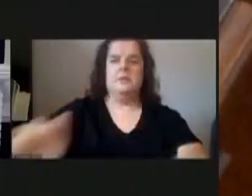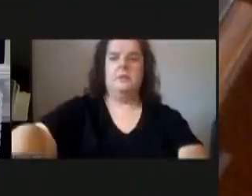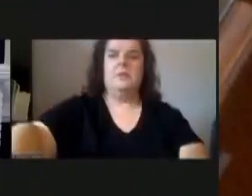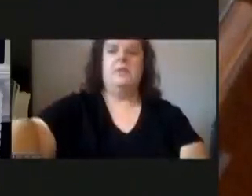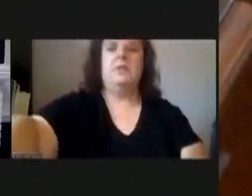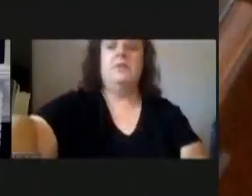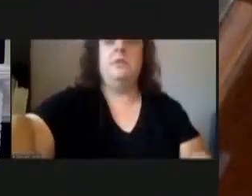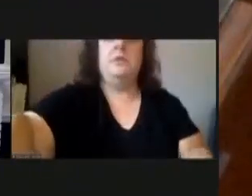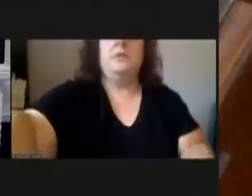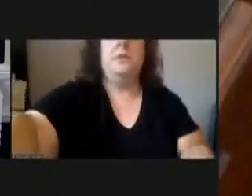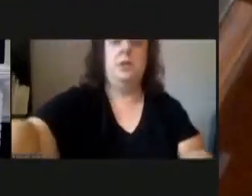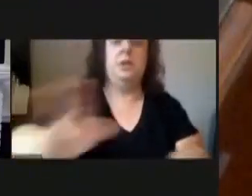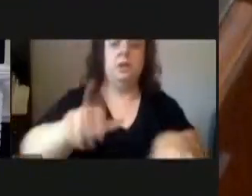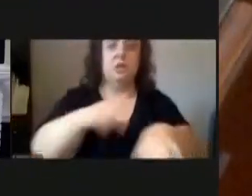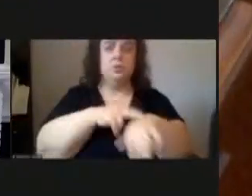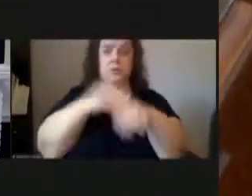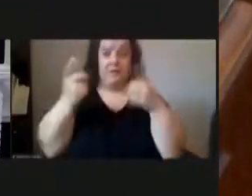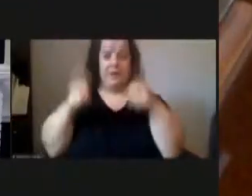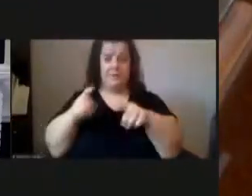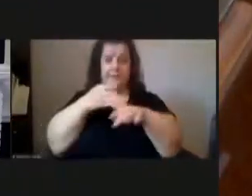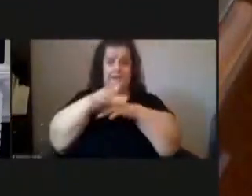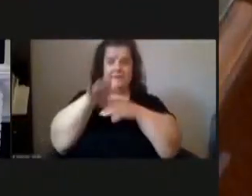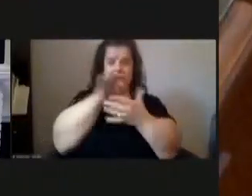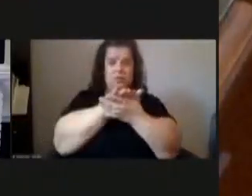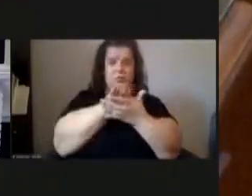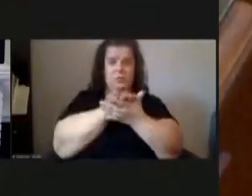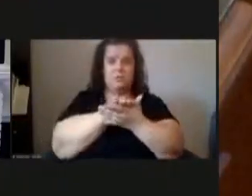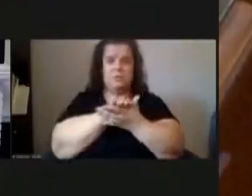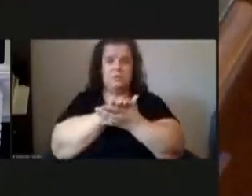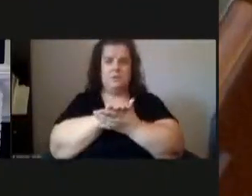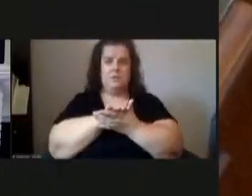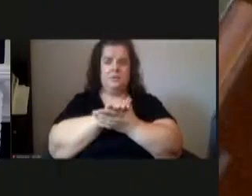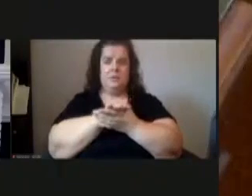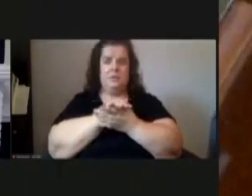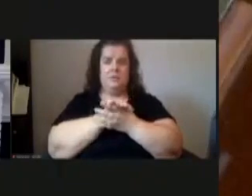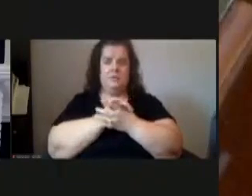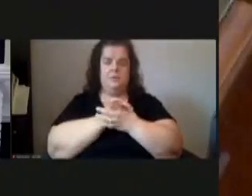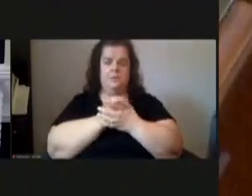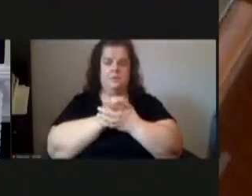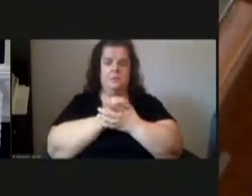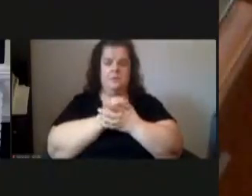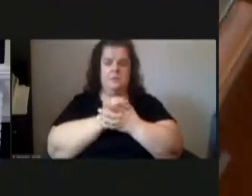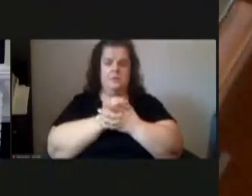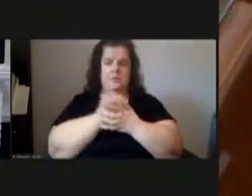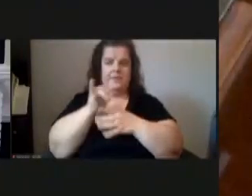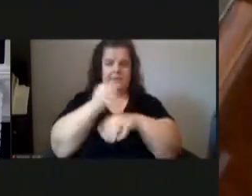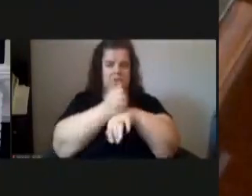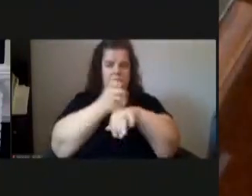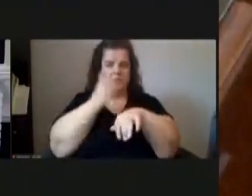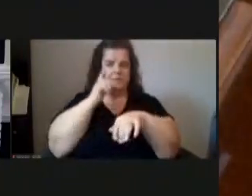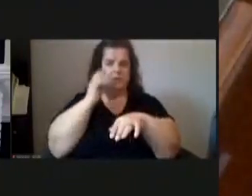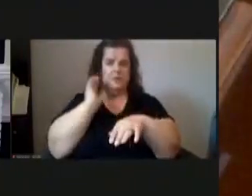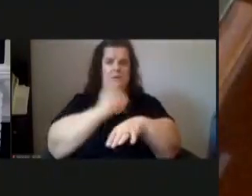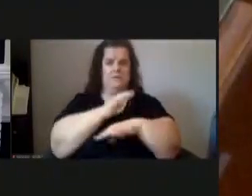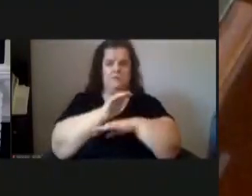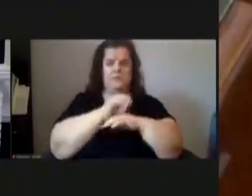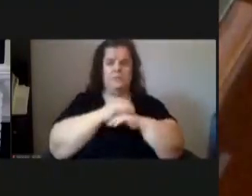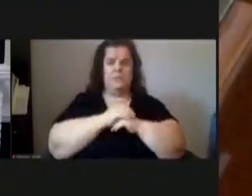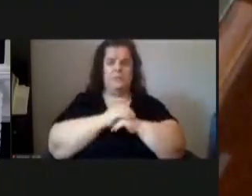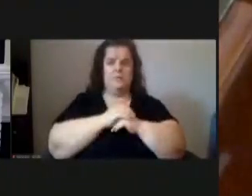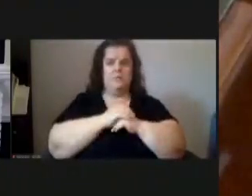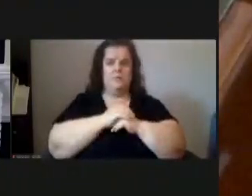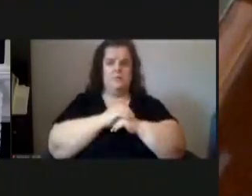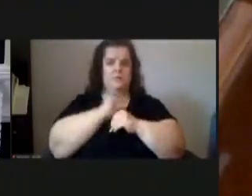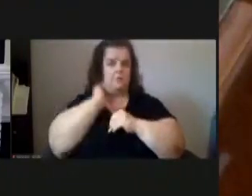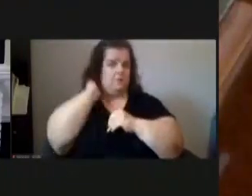after school um and and even what alligator like we're you know that's too early for us um but